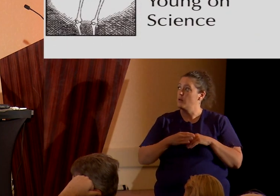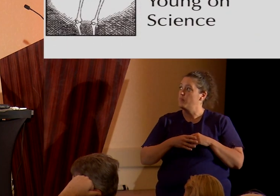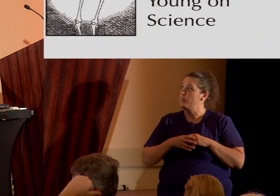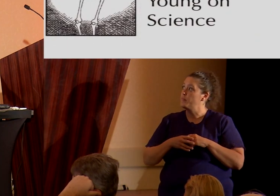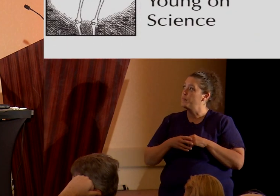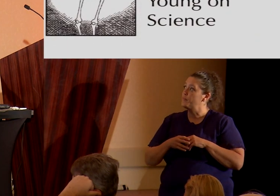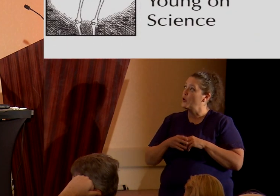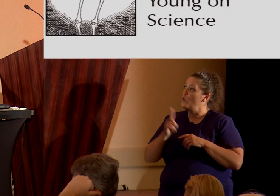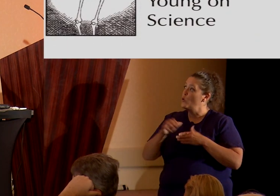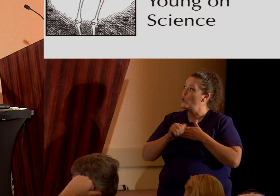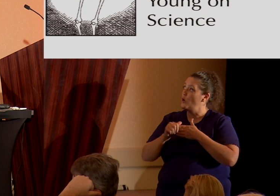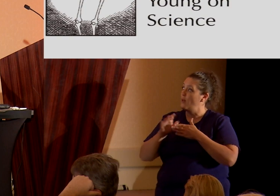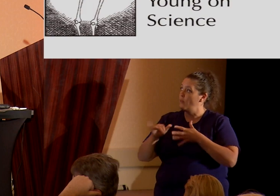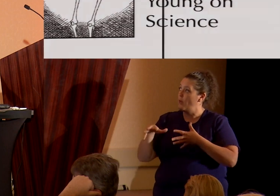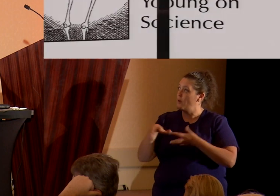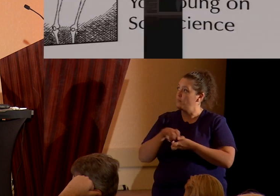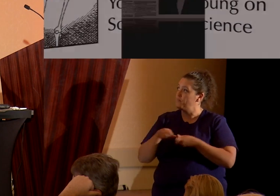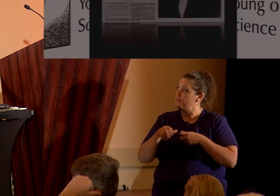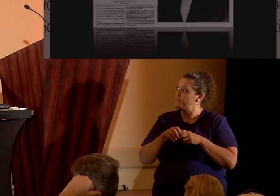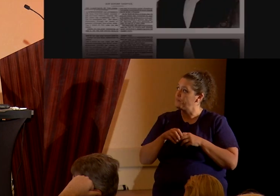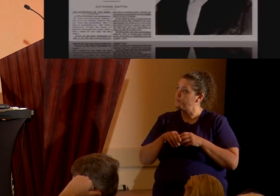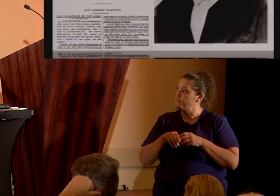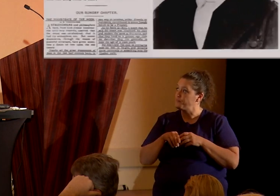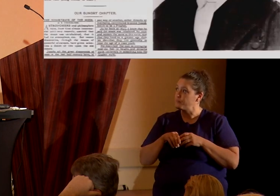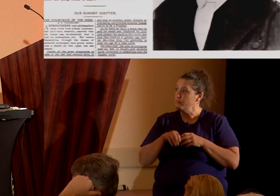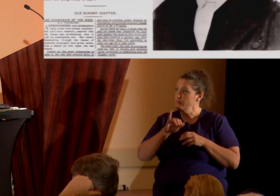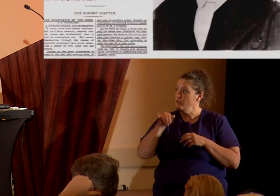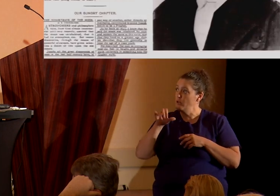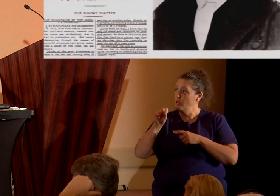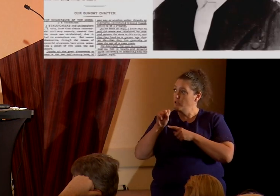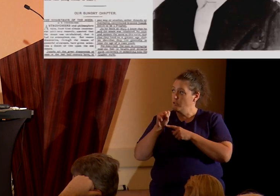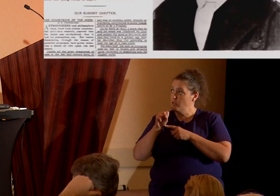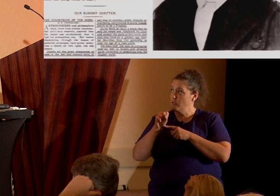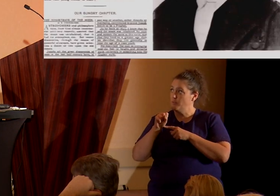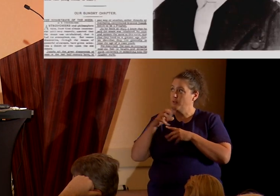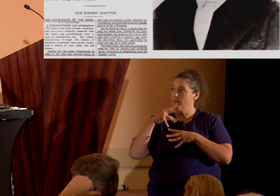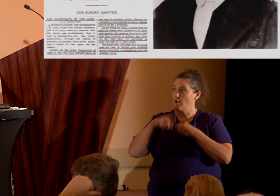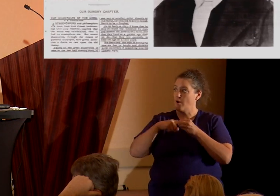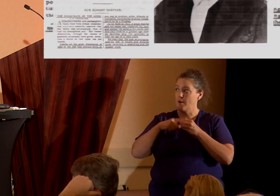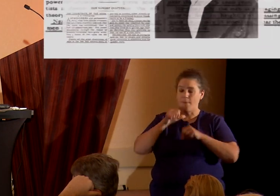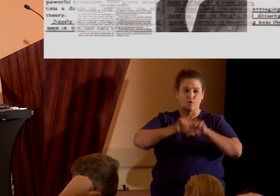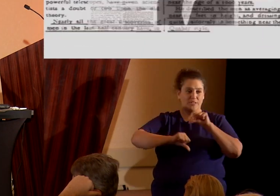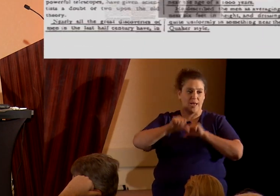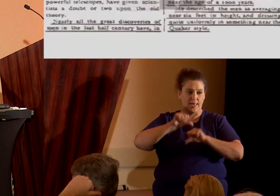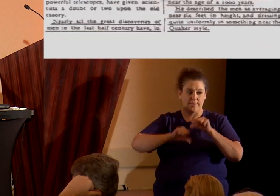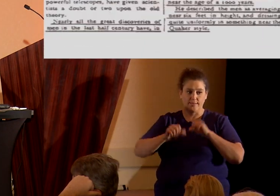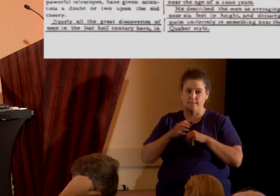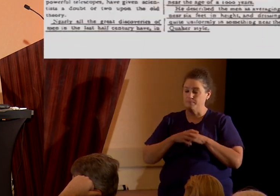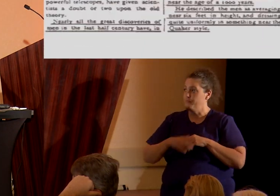led the massacre. Here's a bit of funny thing. Joseph Smith on science. Um,